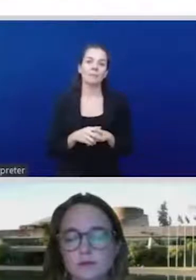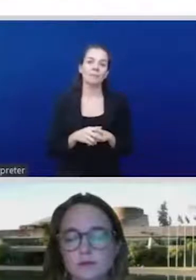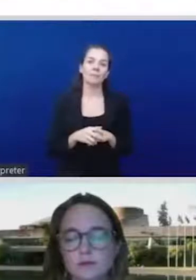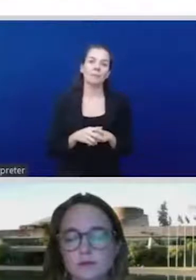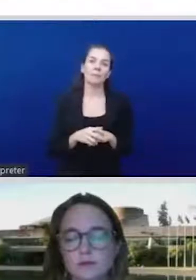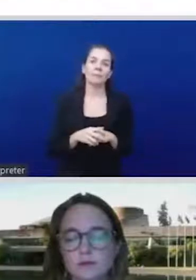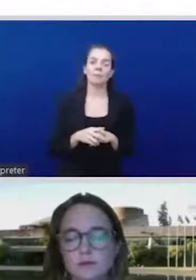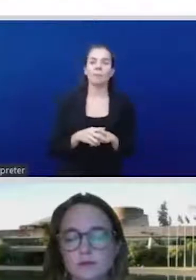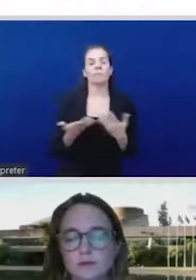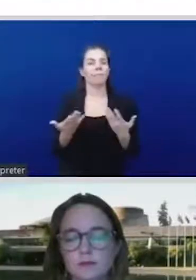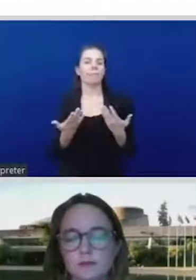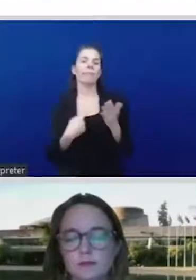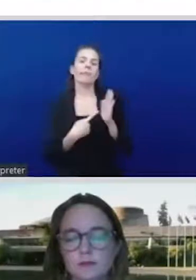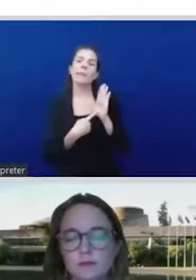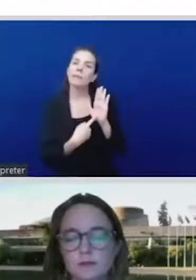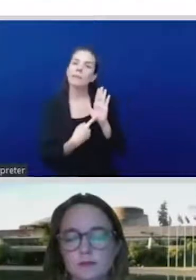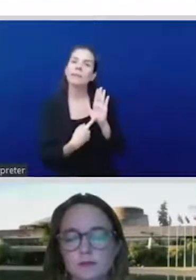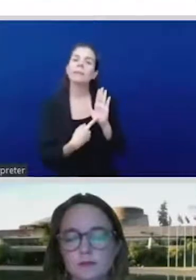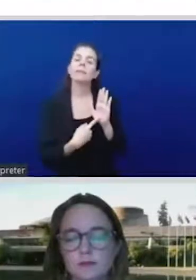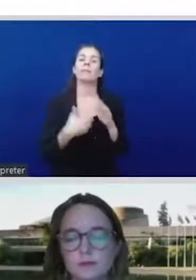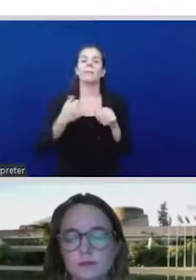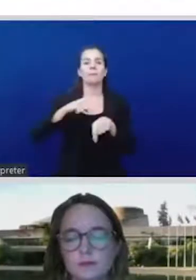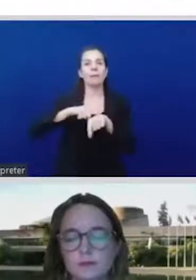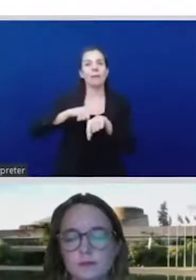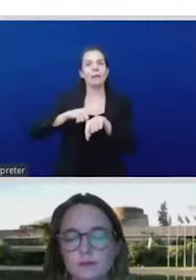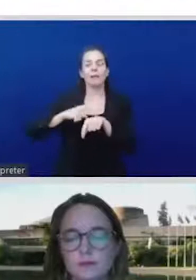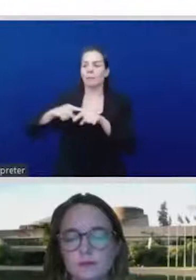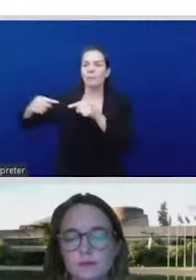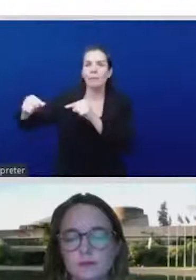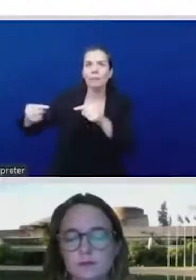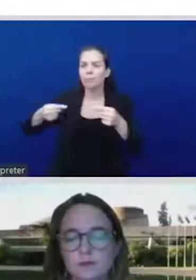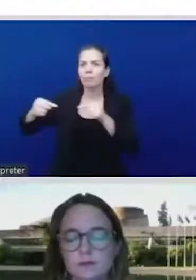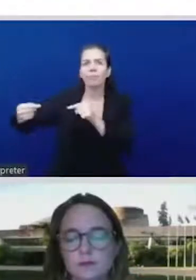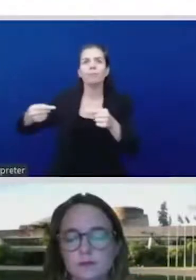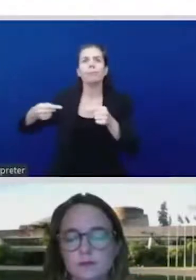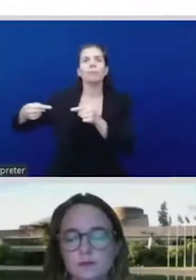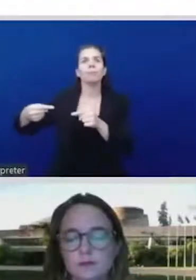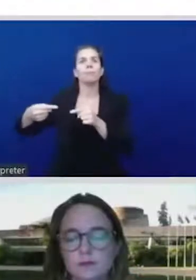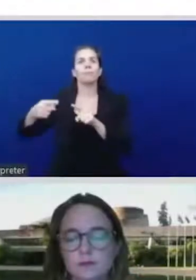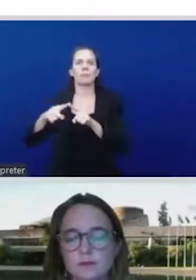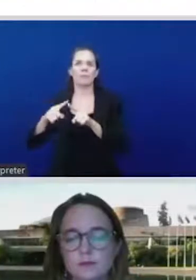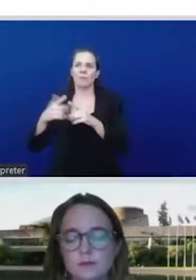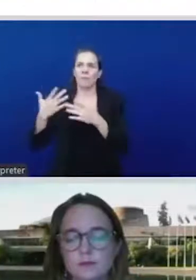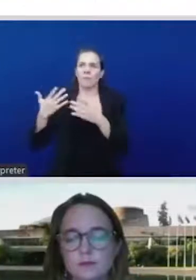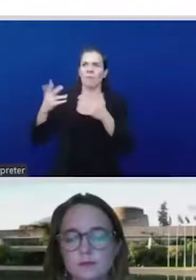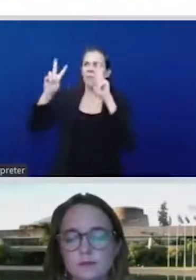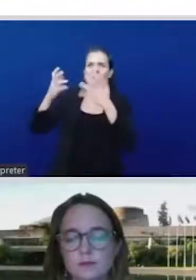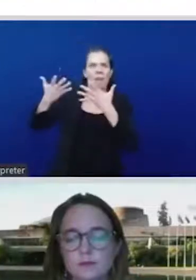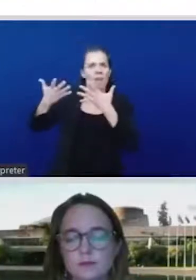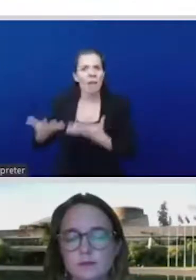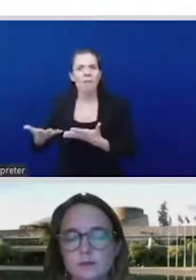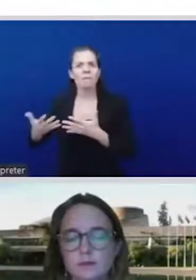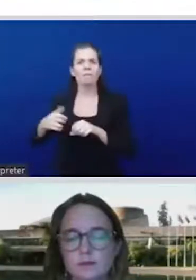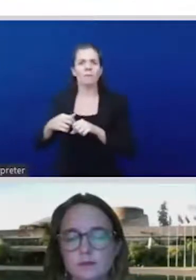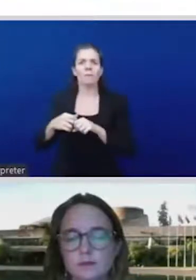depression caused by the COVID pandemic, as we know, and a larger proportion affected our indigenous people.